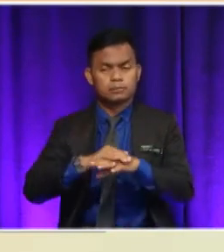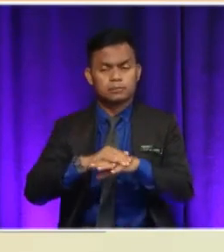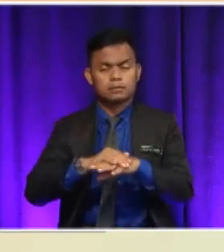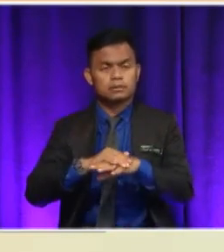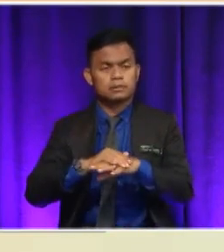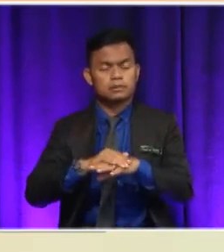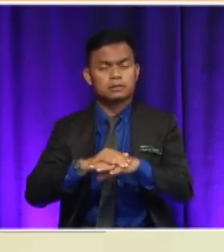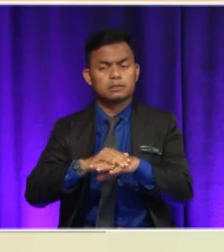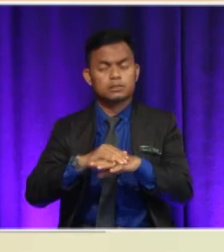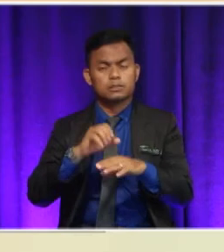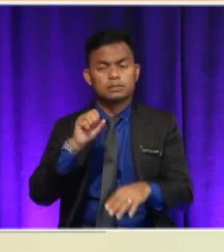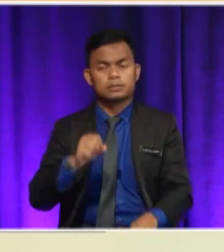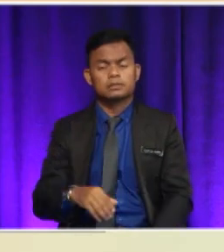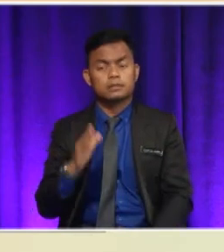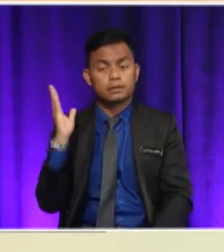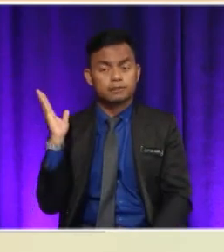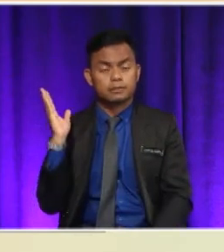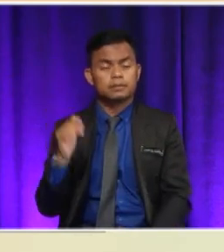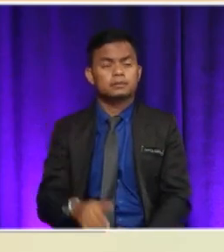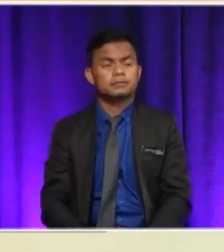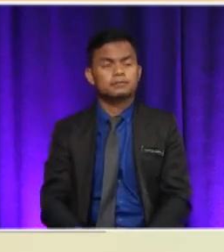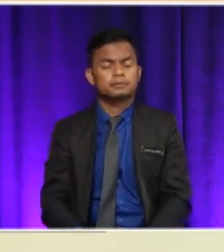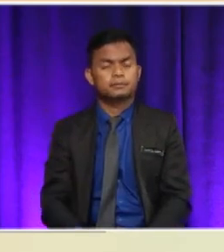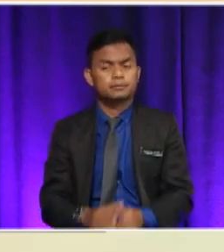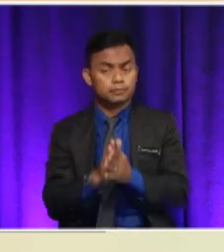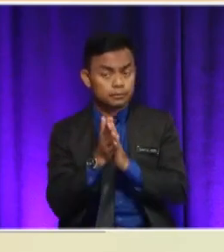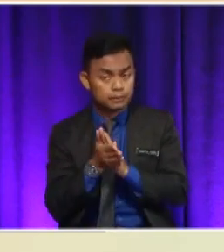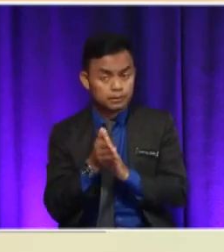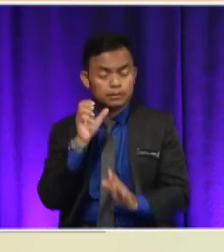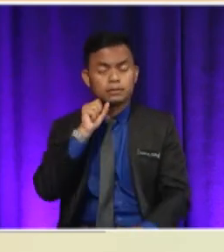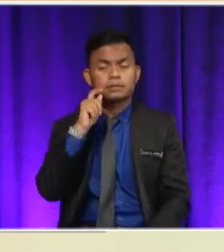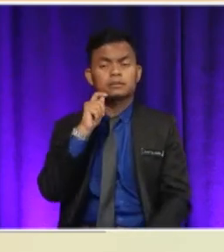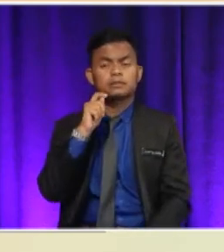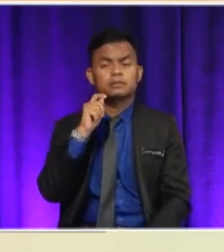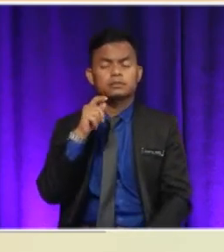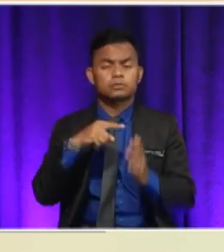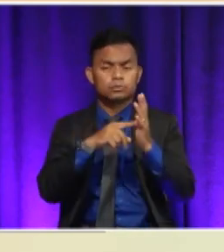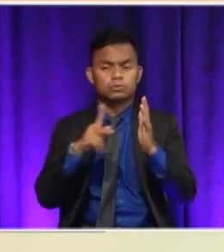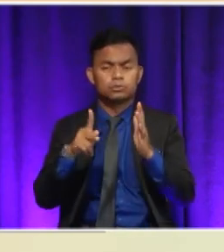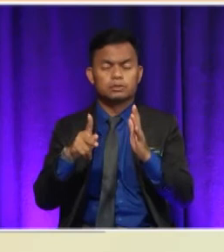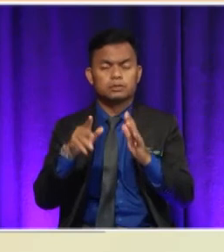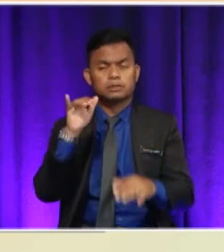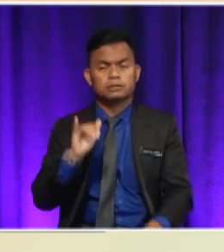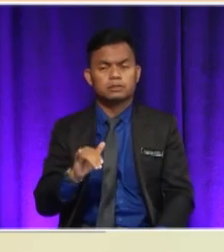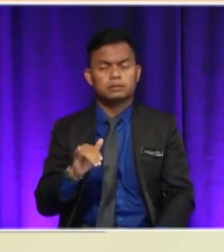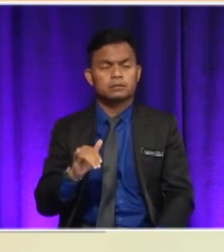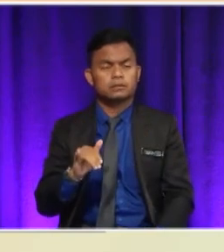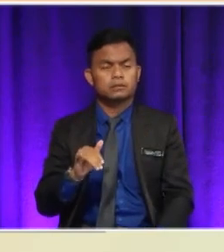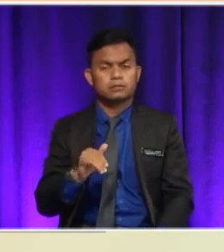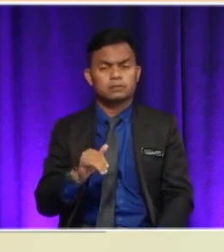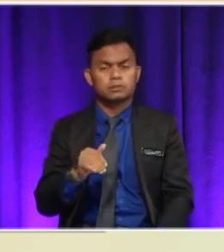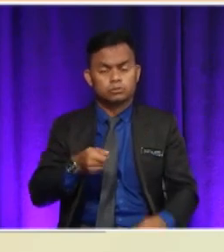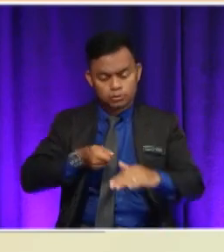living in the jungle saw Stafford and Cho as a threat and chased them with knives and